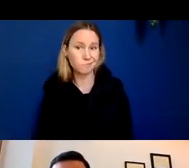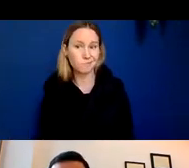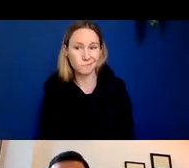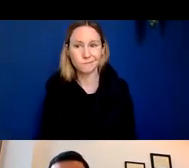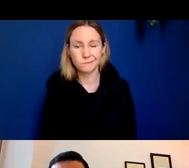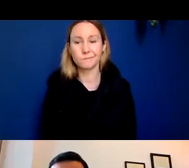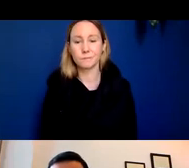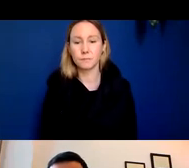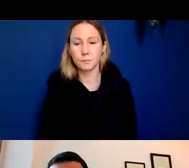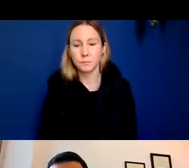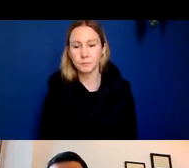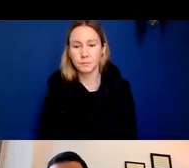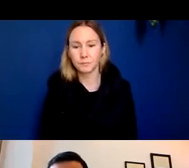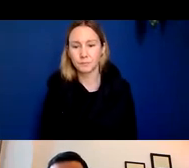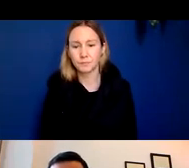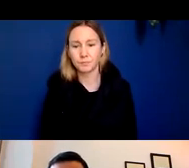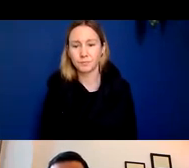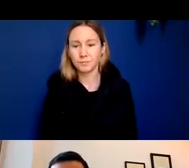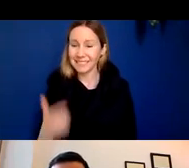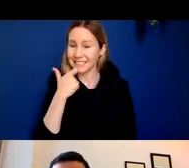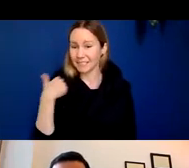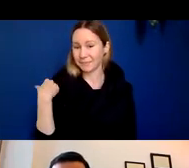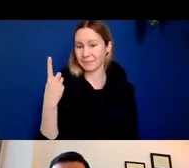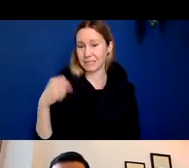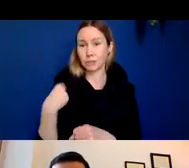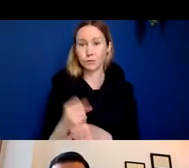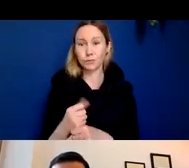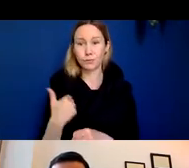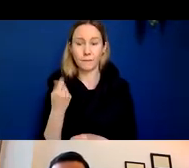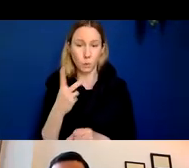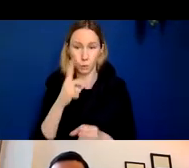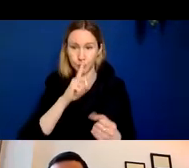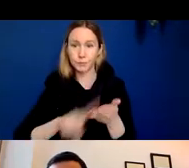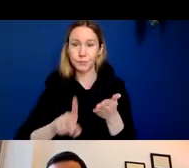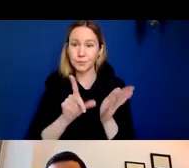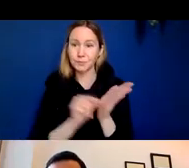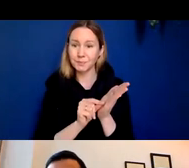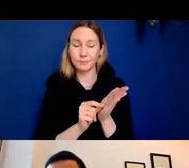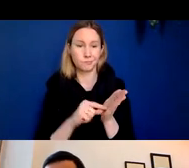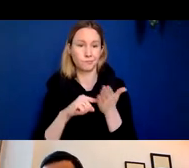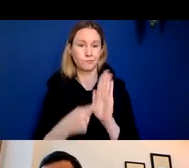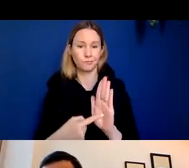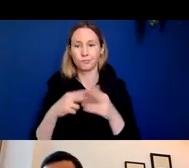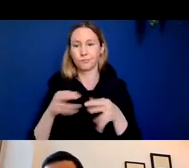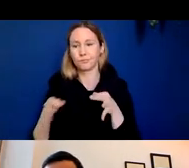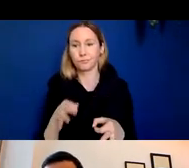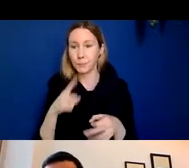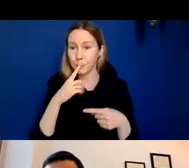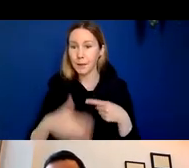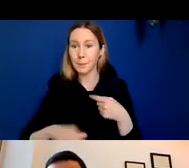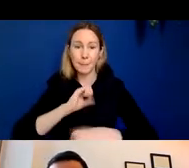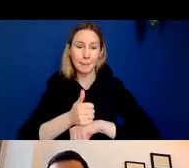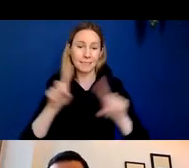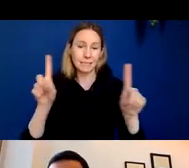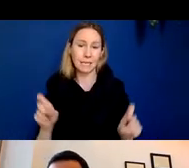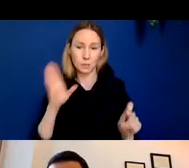And actually, just recently in the last year, there were a few landmark papers that have come out describing blood-based tests